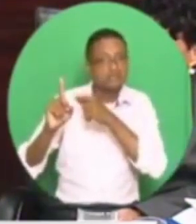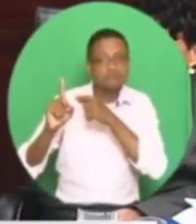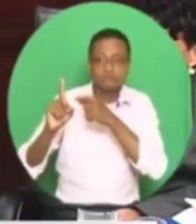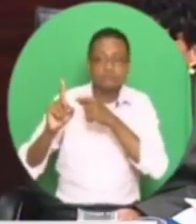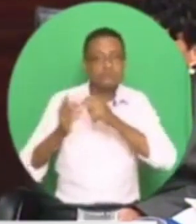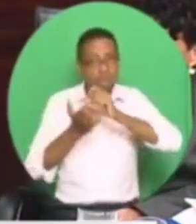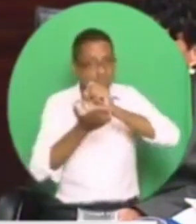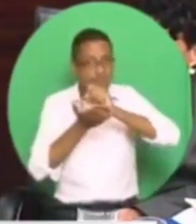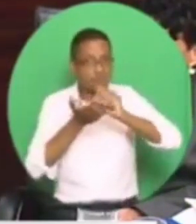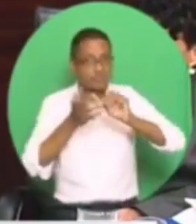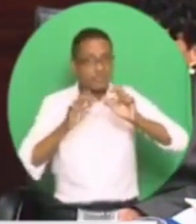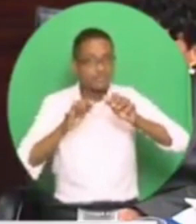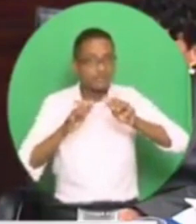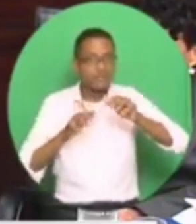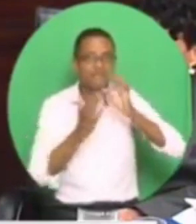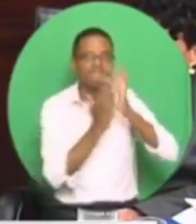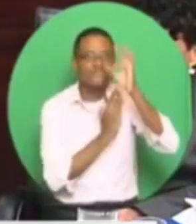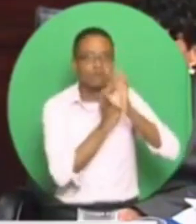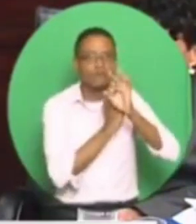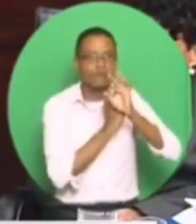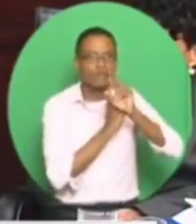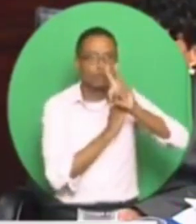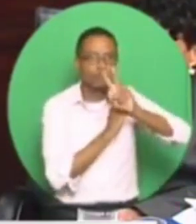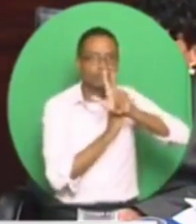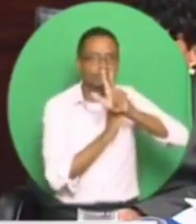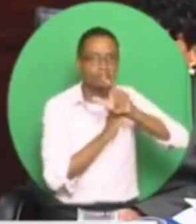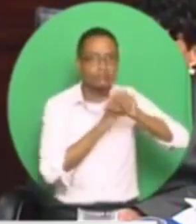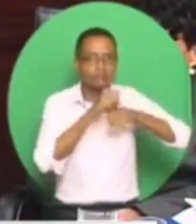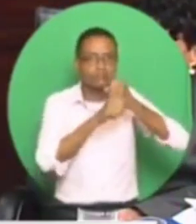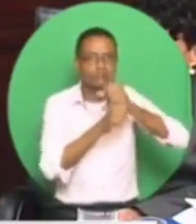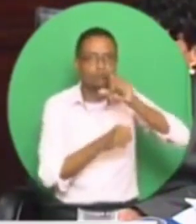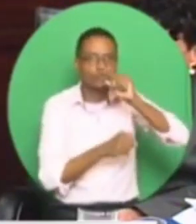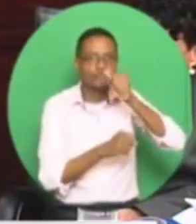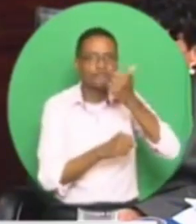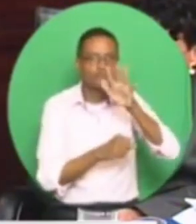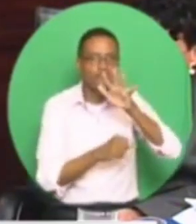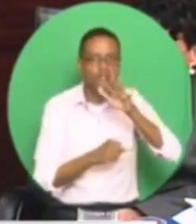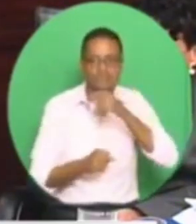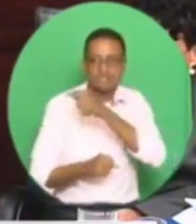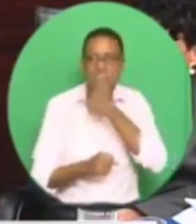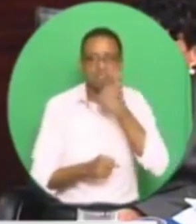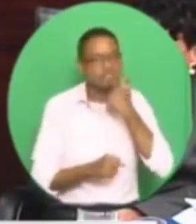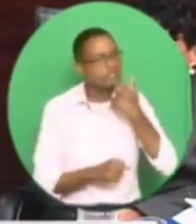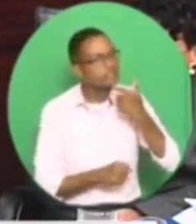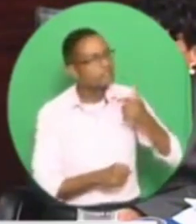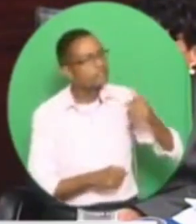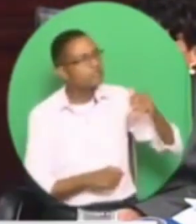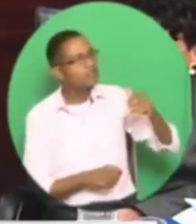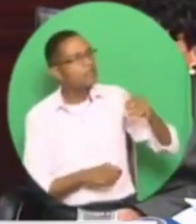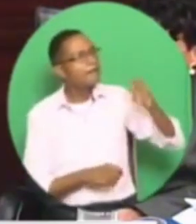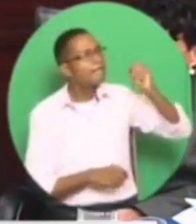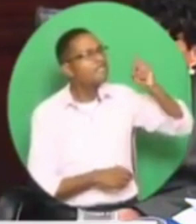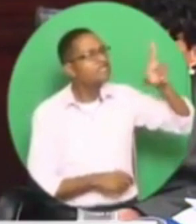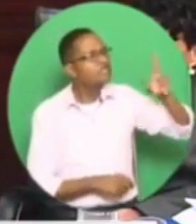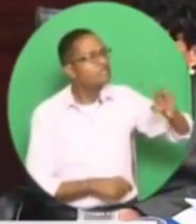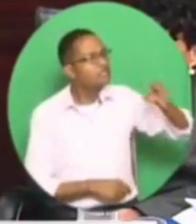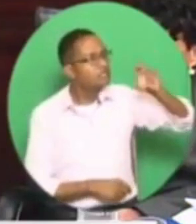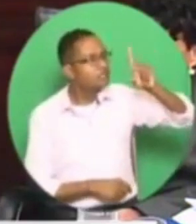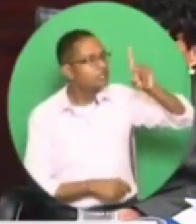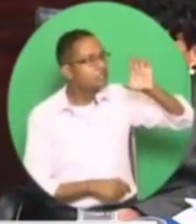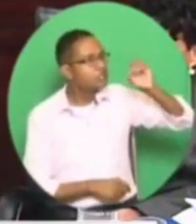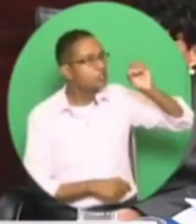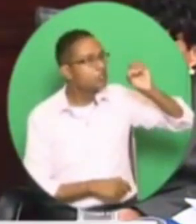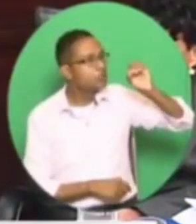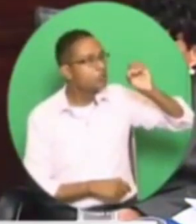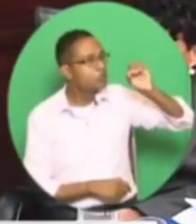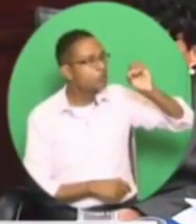he is writing on February 23rd, 2015 at 1.19 p.m. And he says, dear Mr. Dewiki Singh. Mr. Dewiki